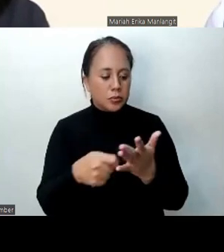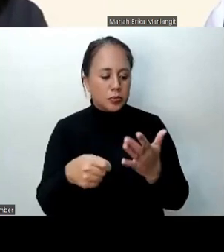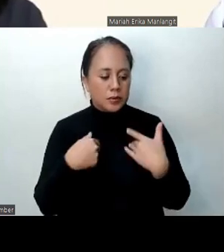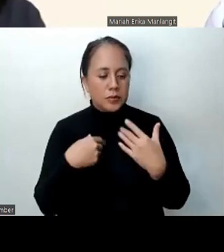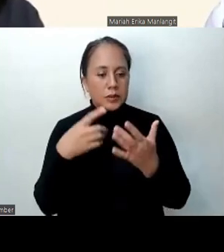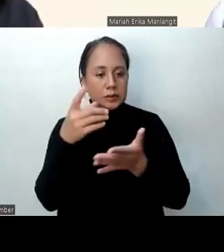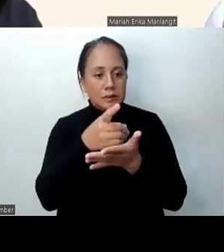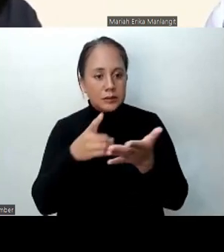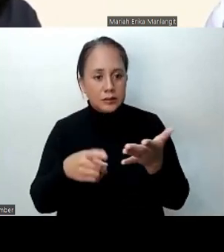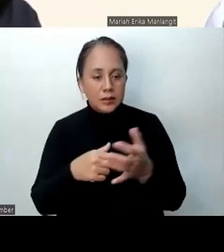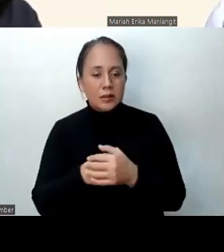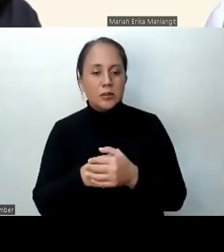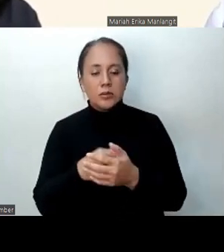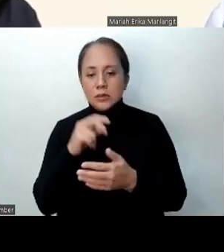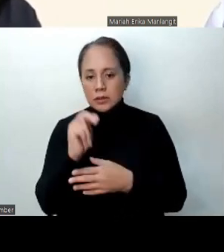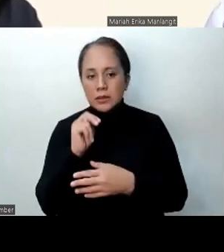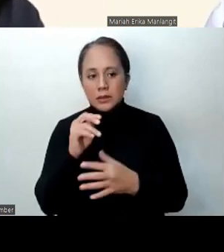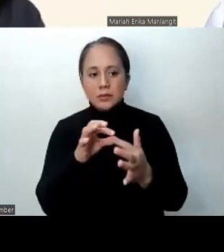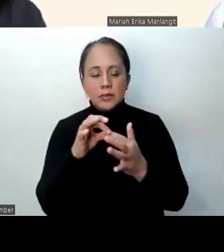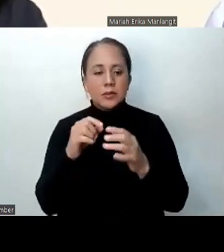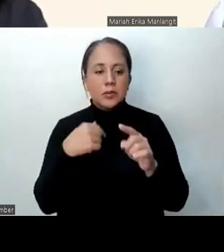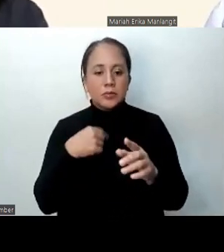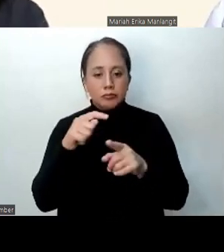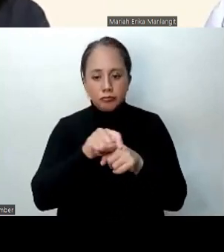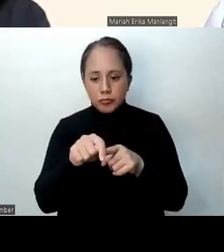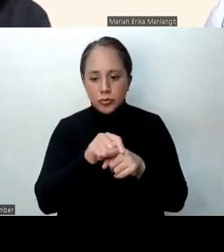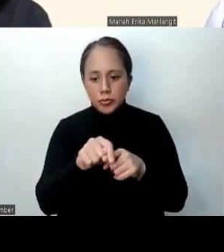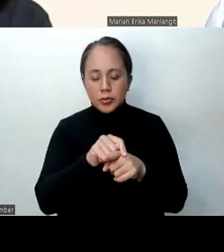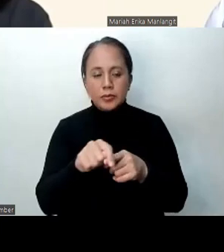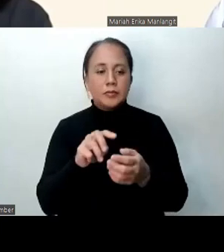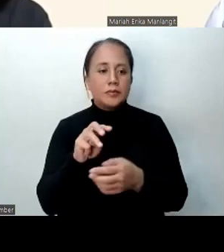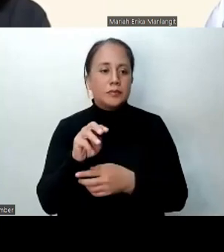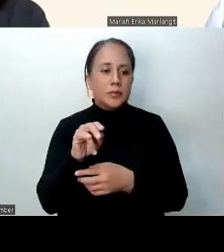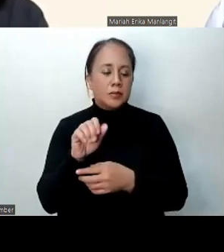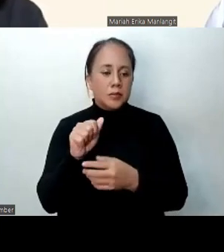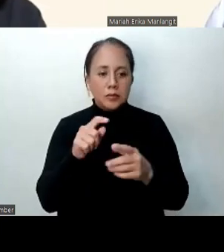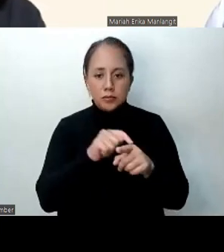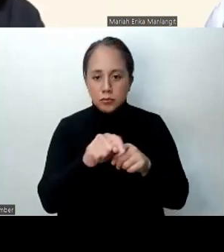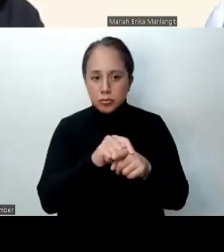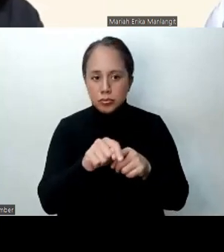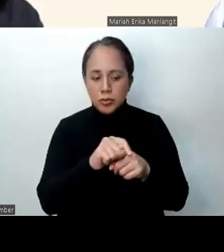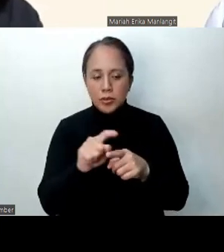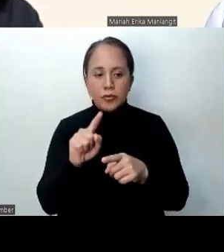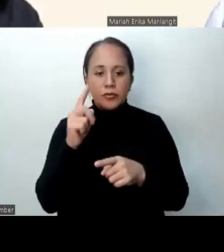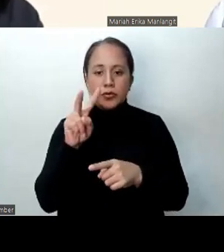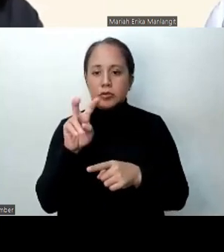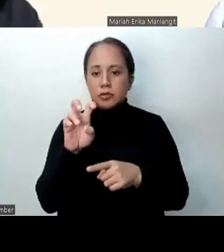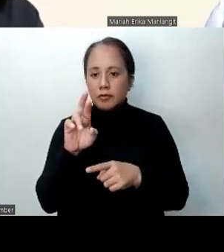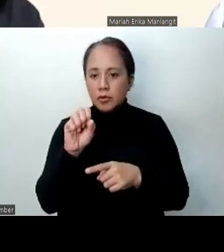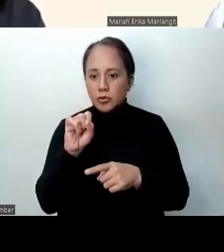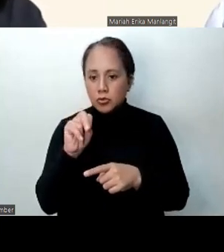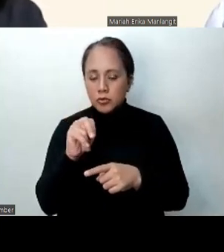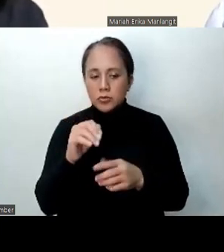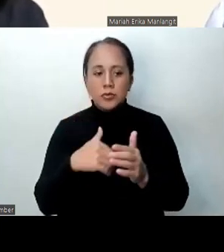designed that needs specialist type of training or minimal training? Perhaps you can answer it from the first version to the next